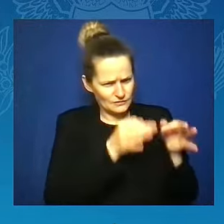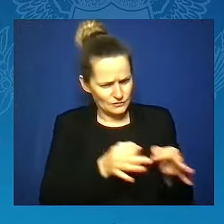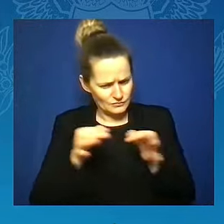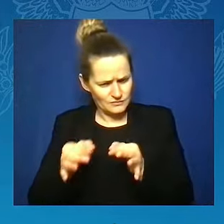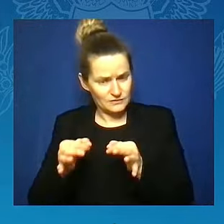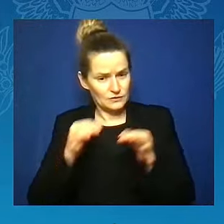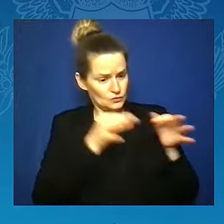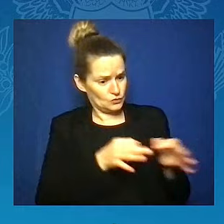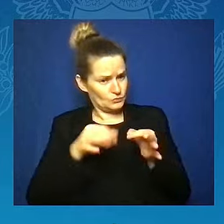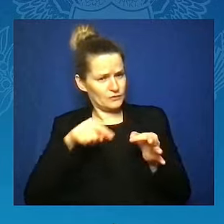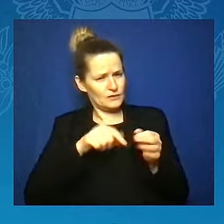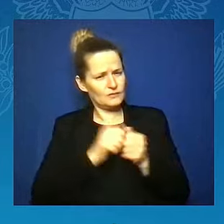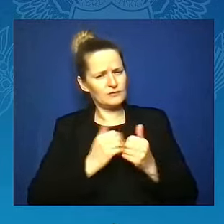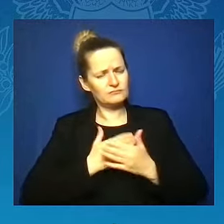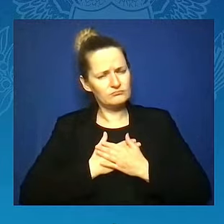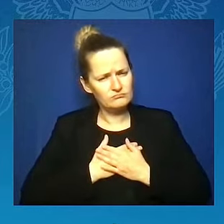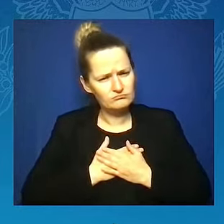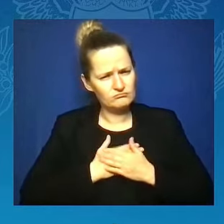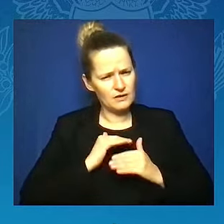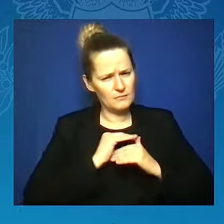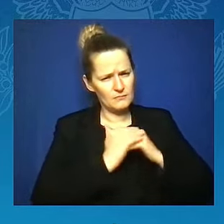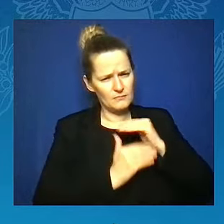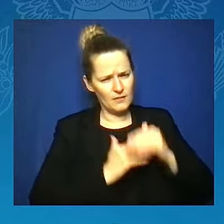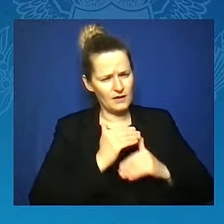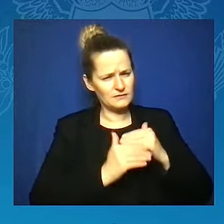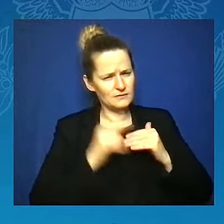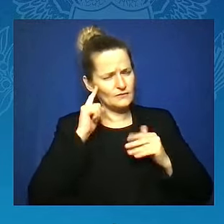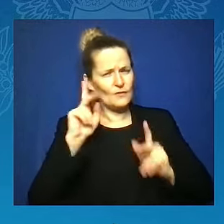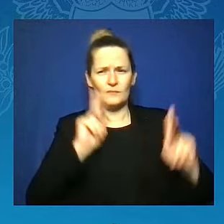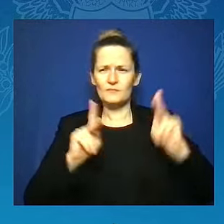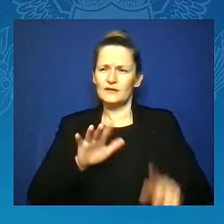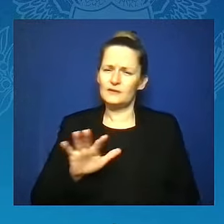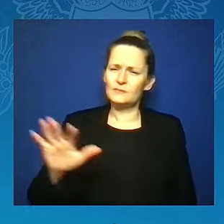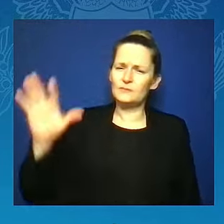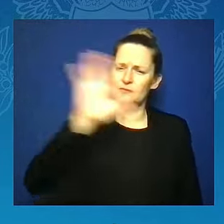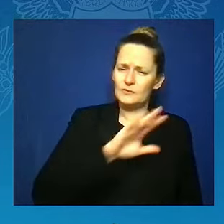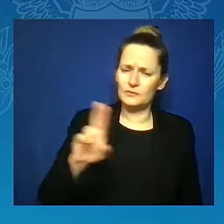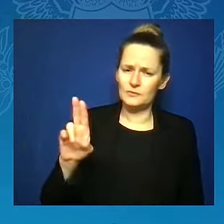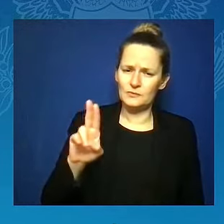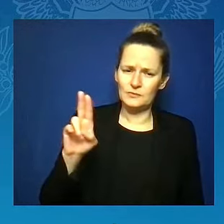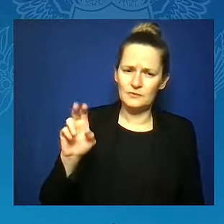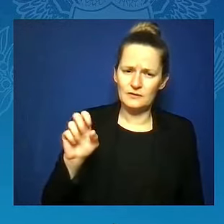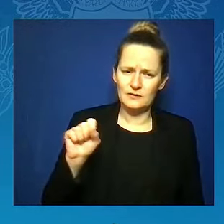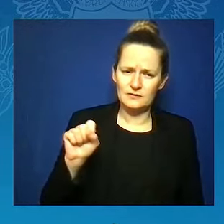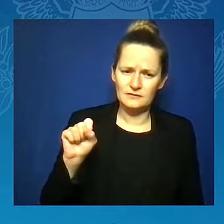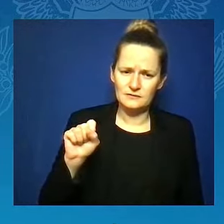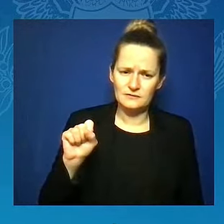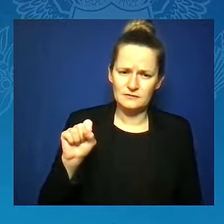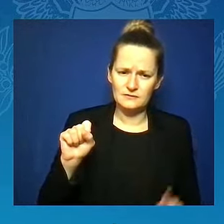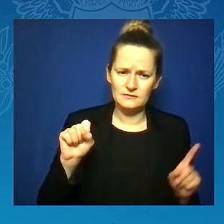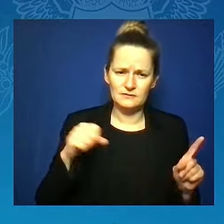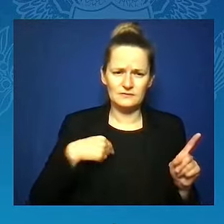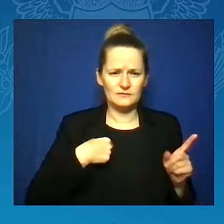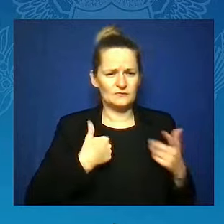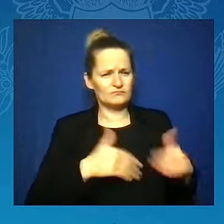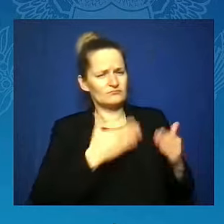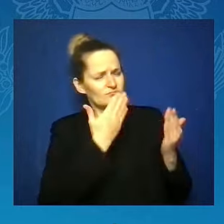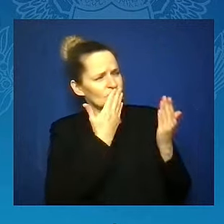that because I know that we are all deeply, deeply grateful for his service to our nation.